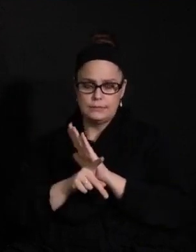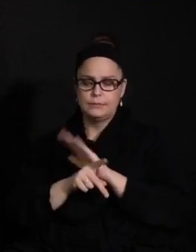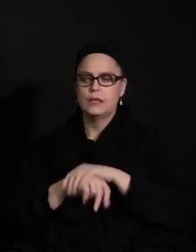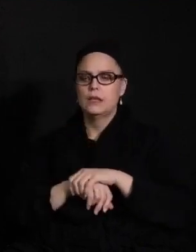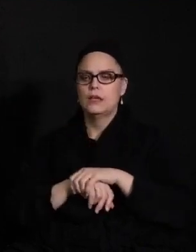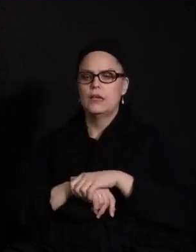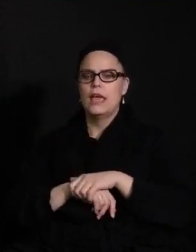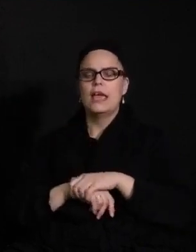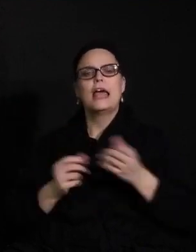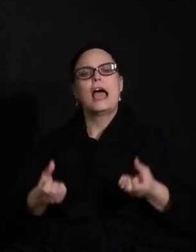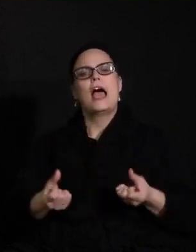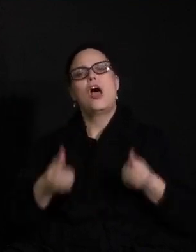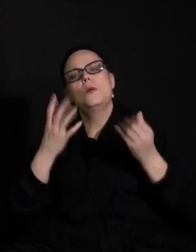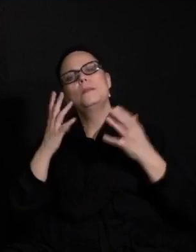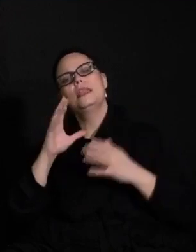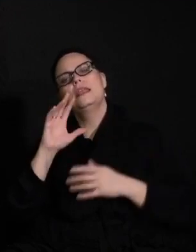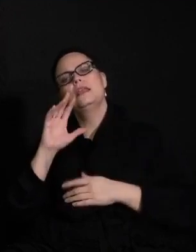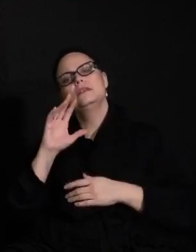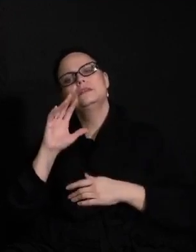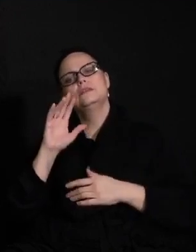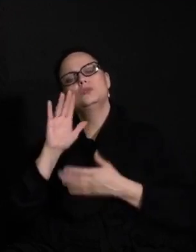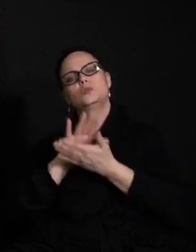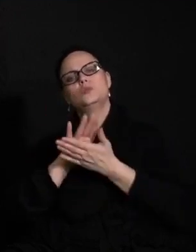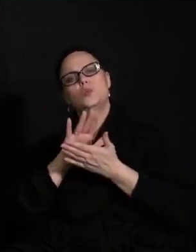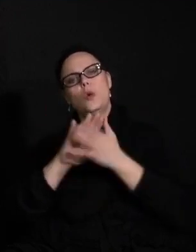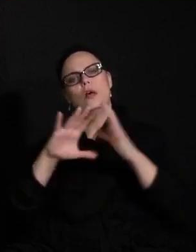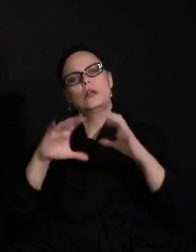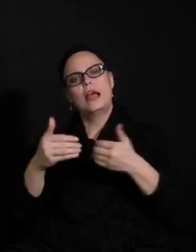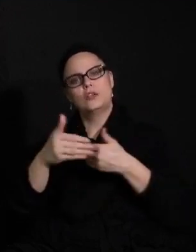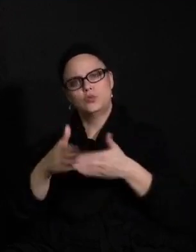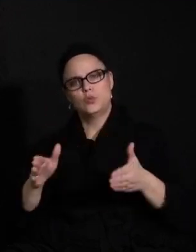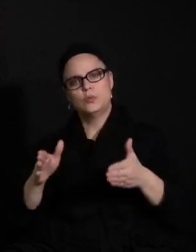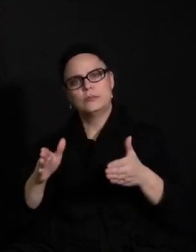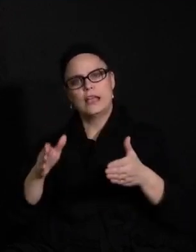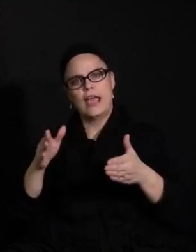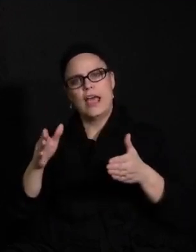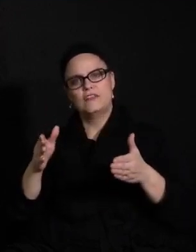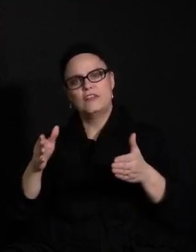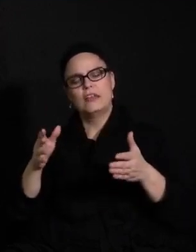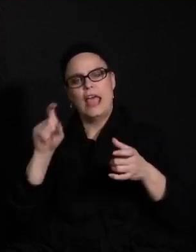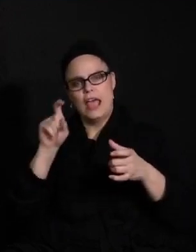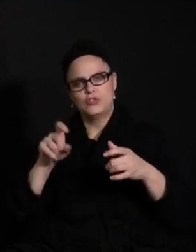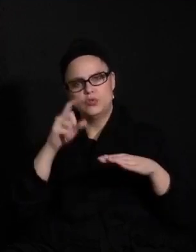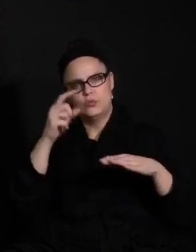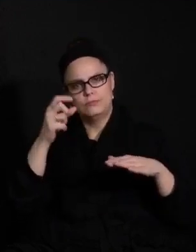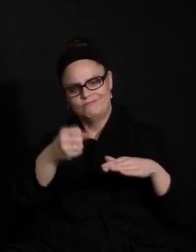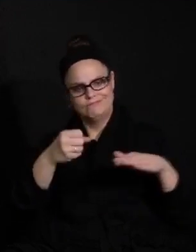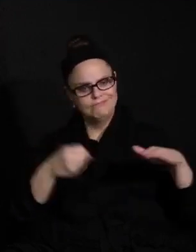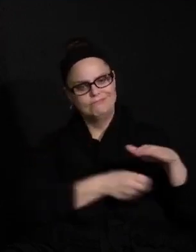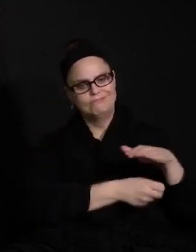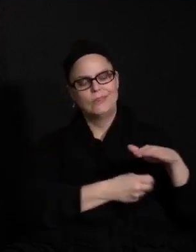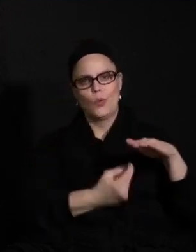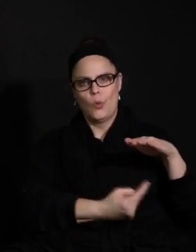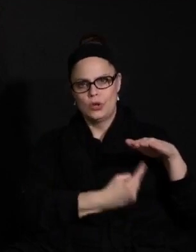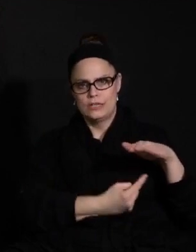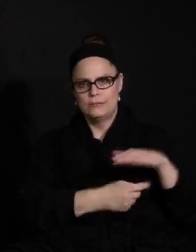classrooms have had a quarantine since the return to in person teaching? So the first thing in the safe learning plan.